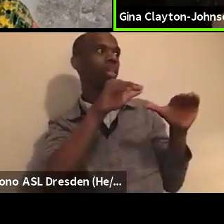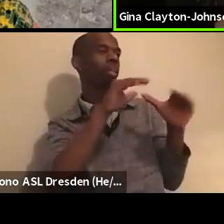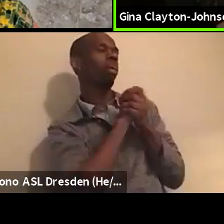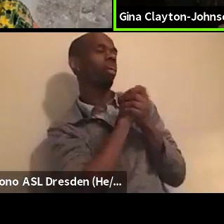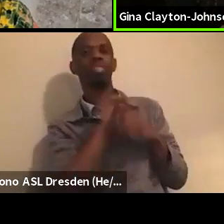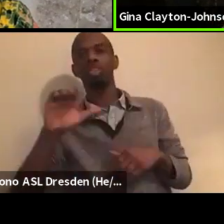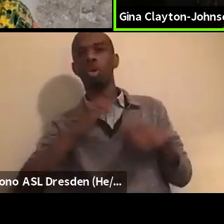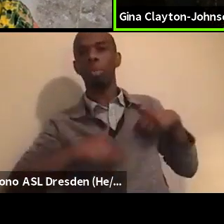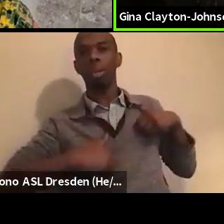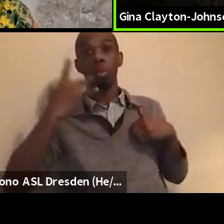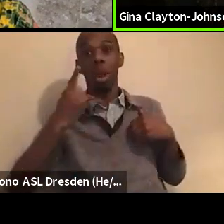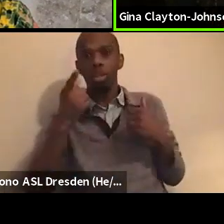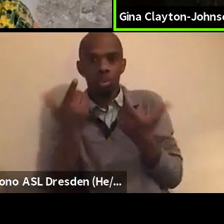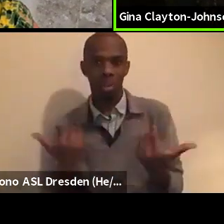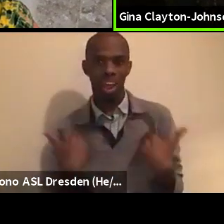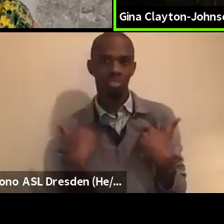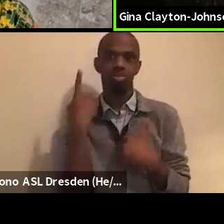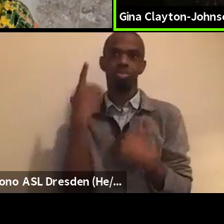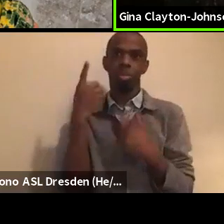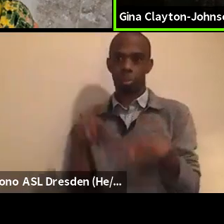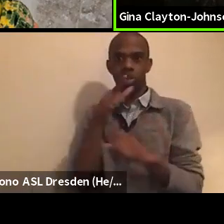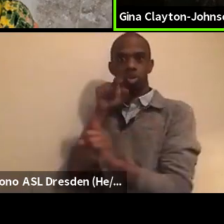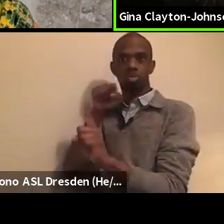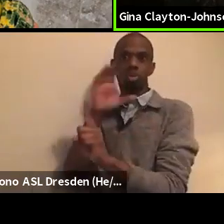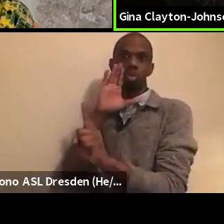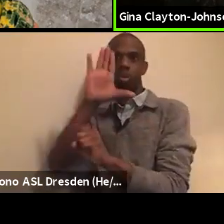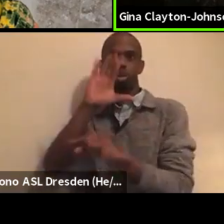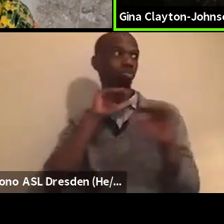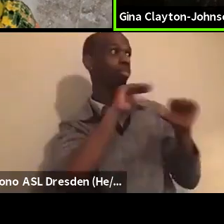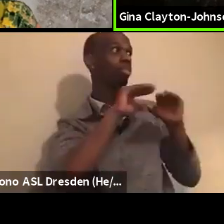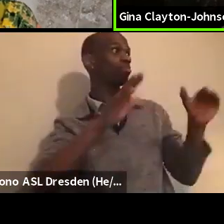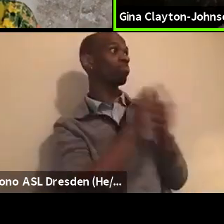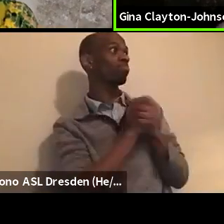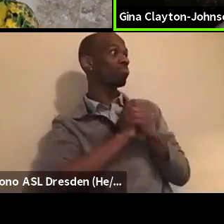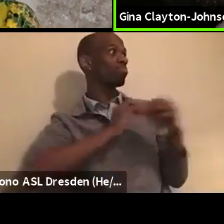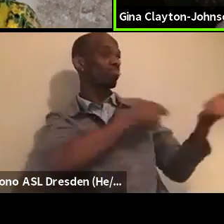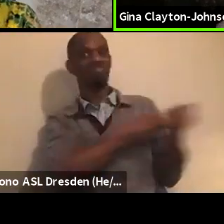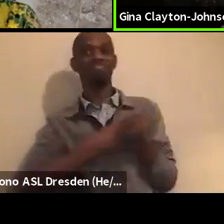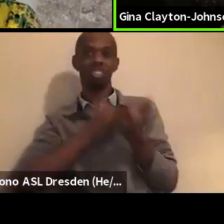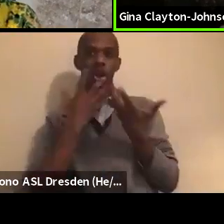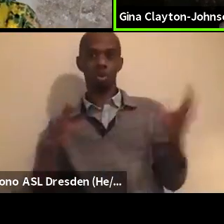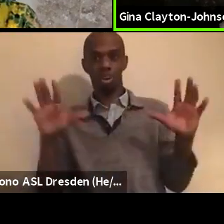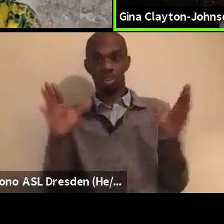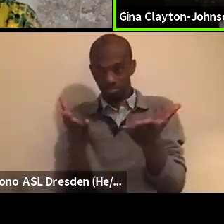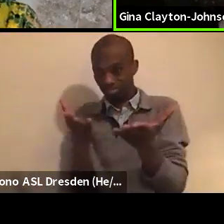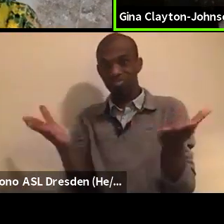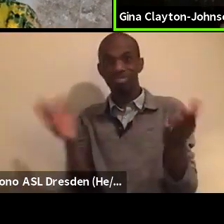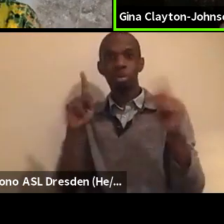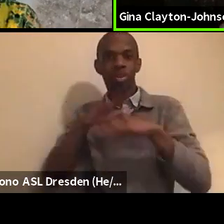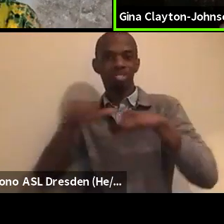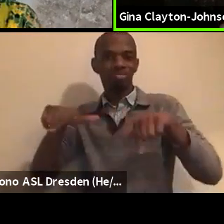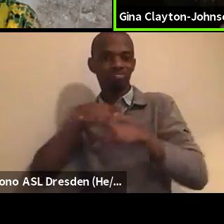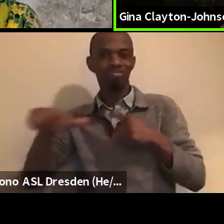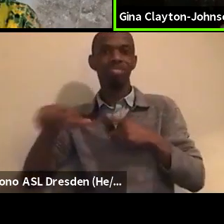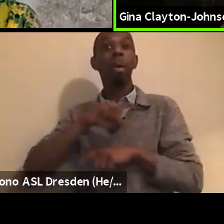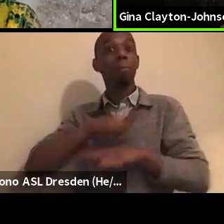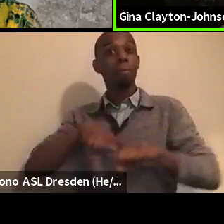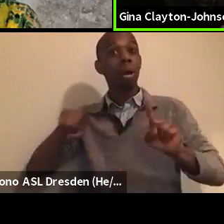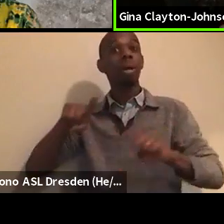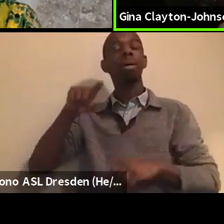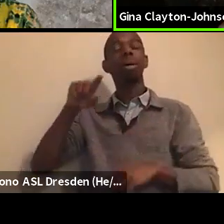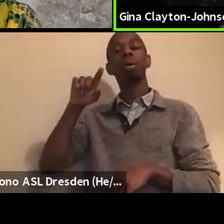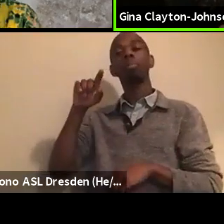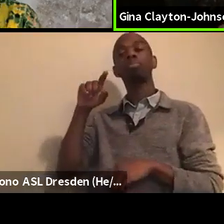along these lines that I think we, um, that we really need the support of. So, um, breathe act.org is a place to